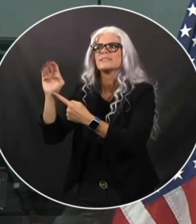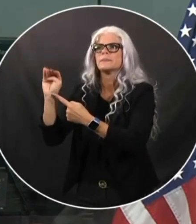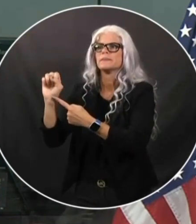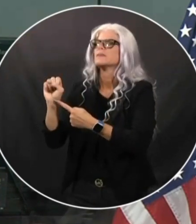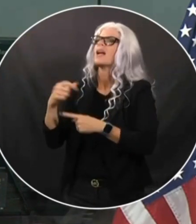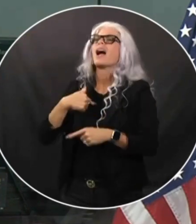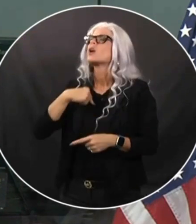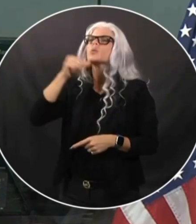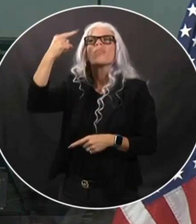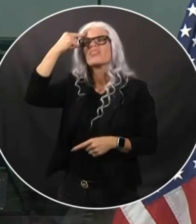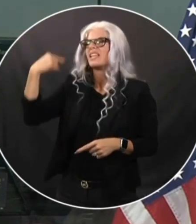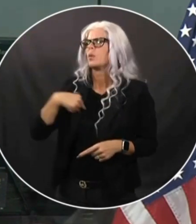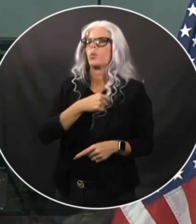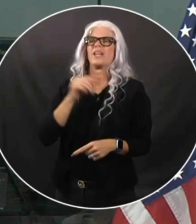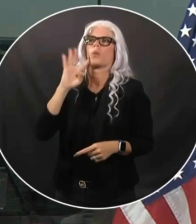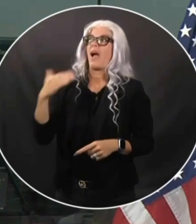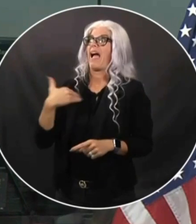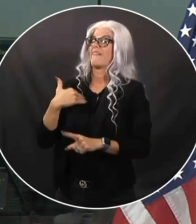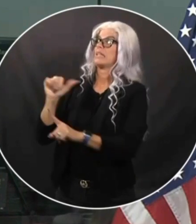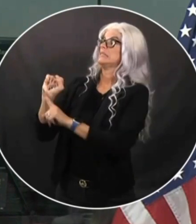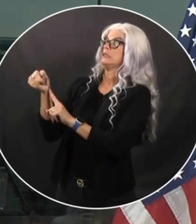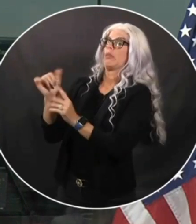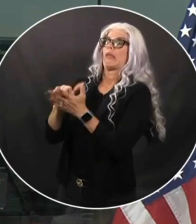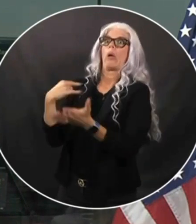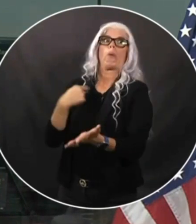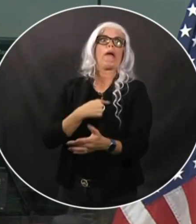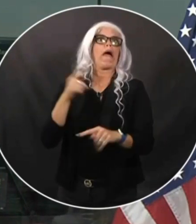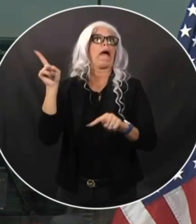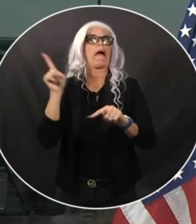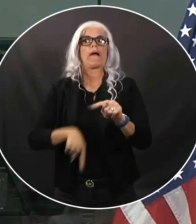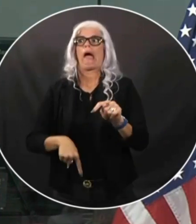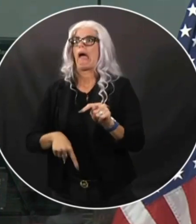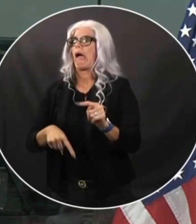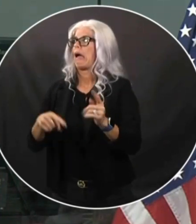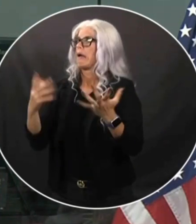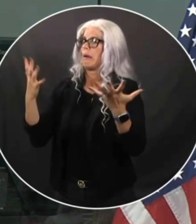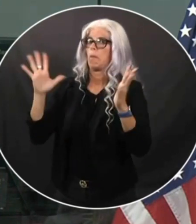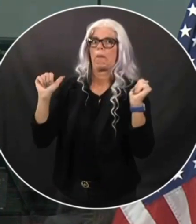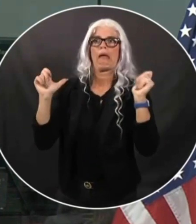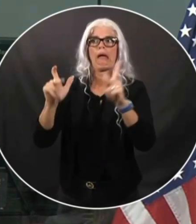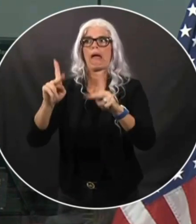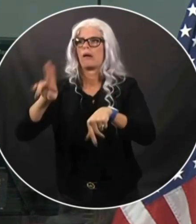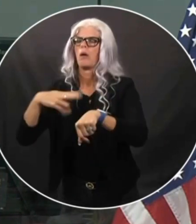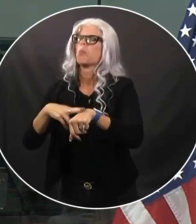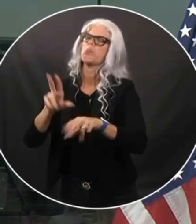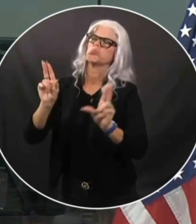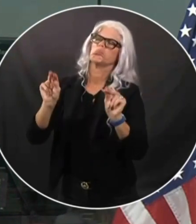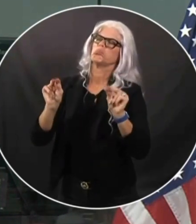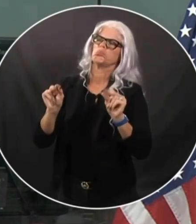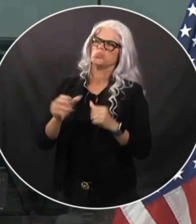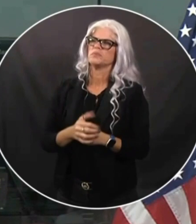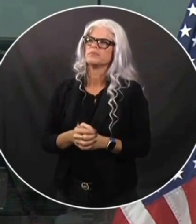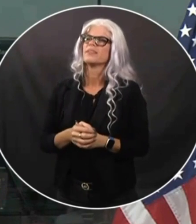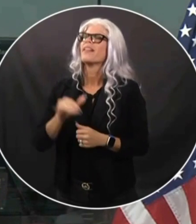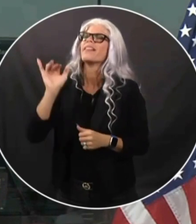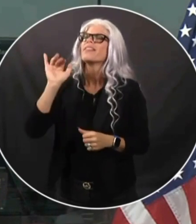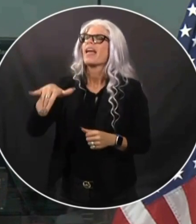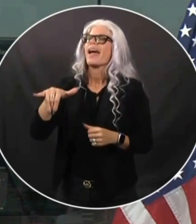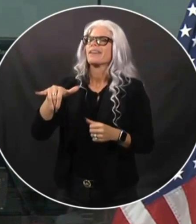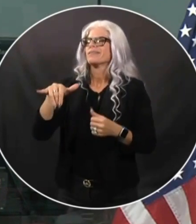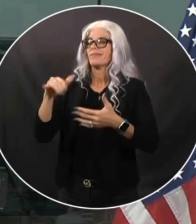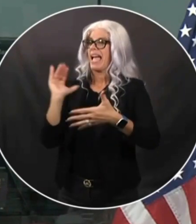we just cannot get certain things back up and running. We're going to that is going to be our number one priority. We're going to get power,